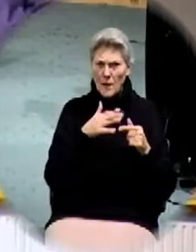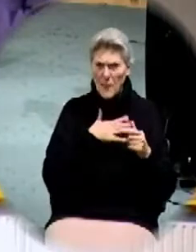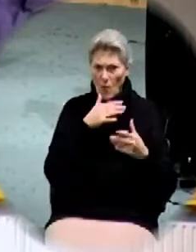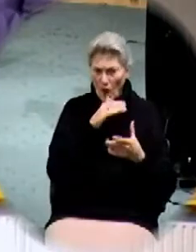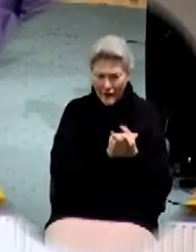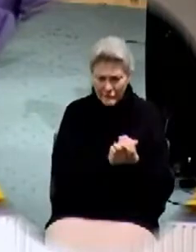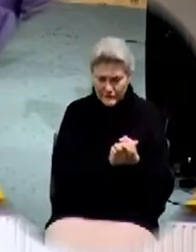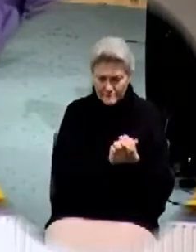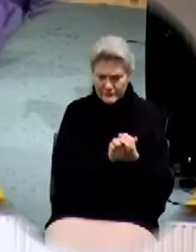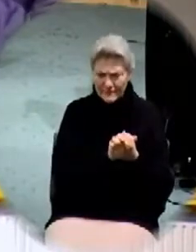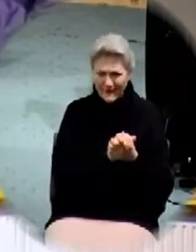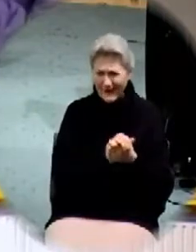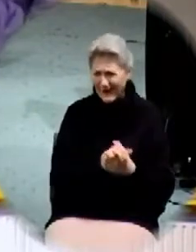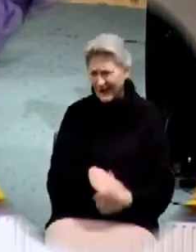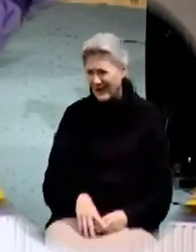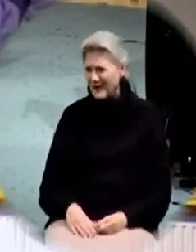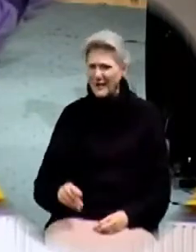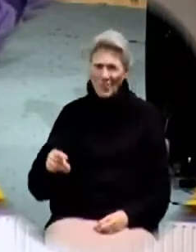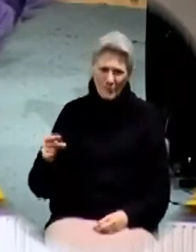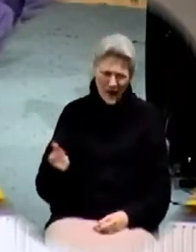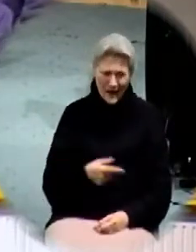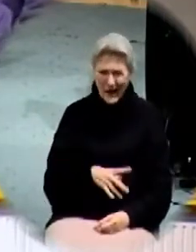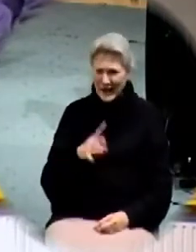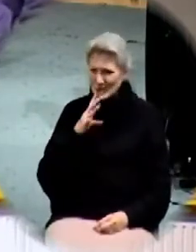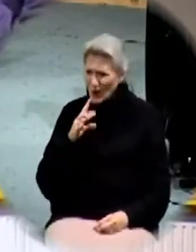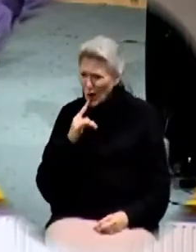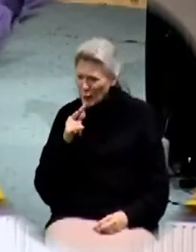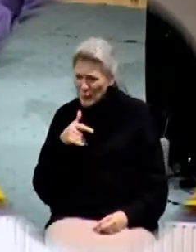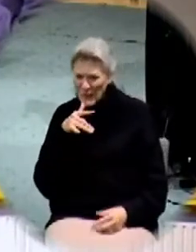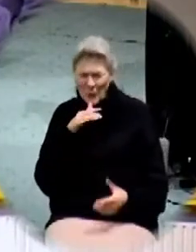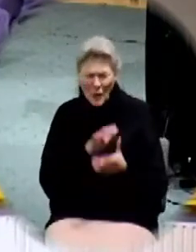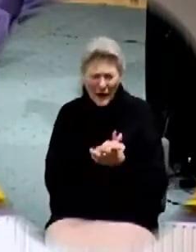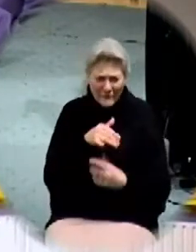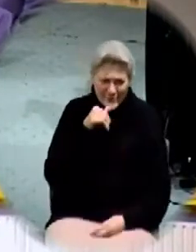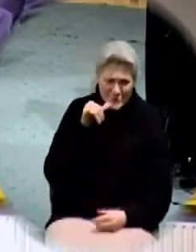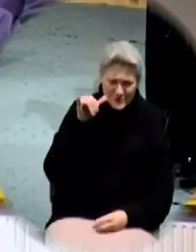and you go, oh man, I talked with her yesterday.